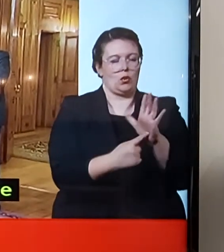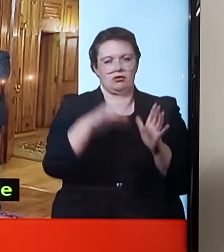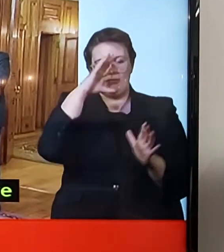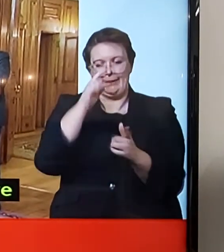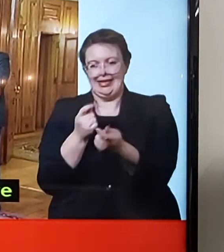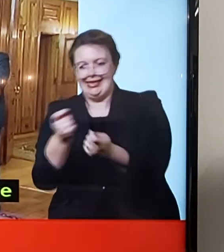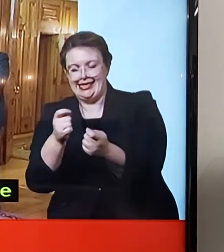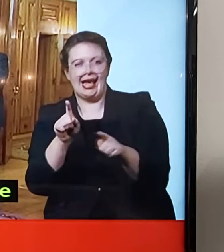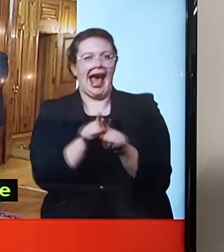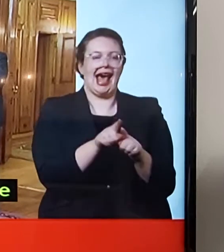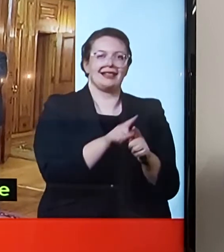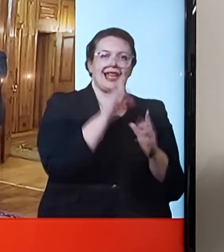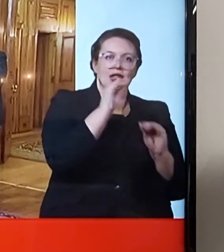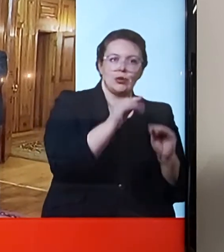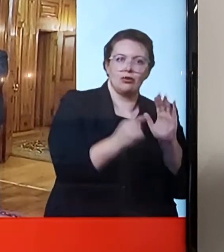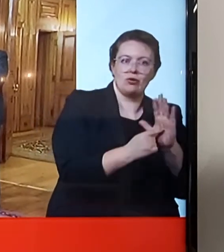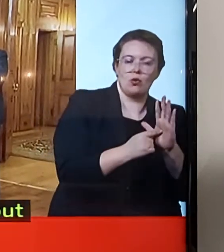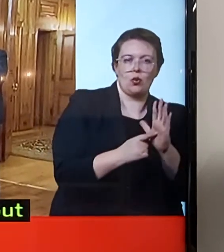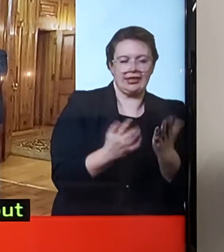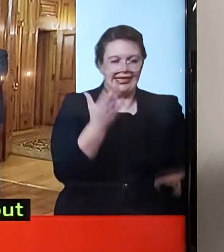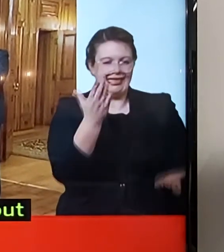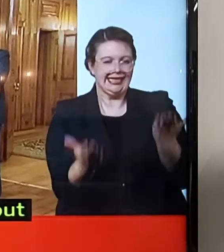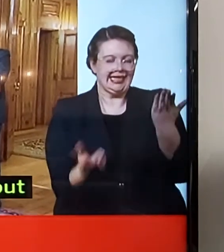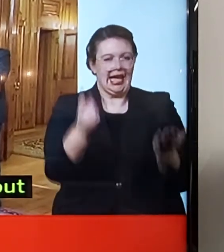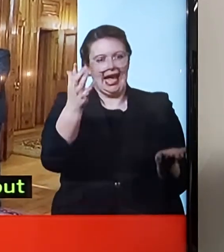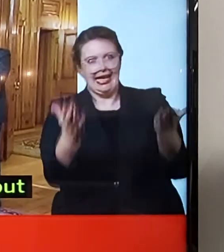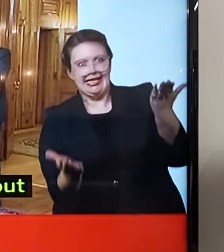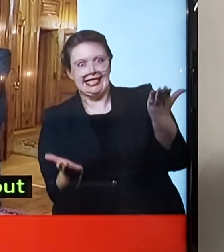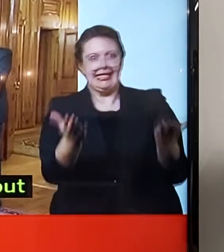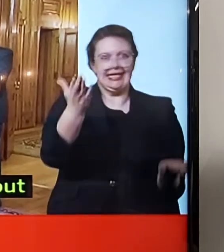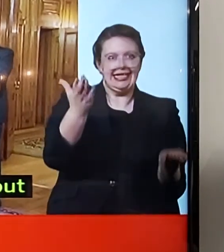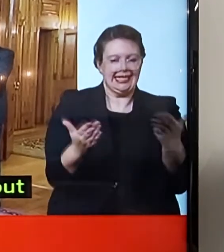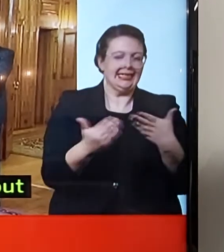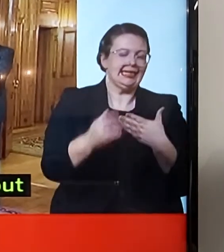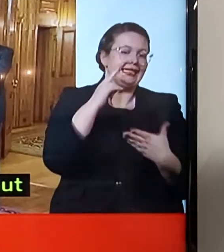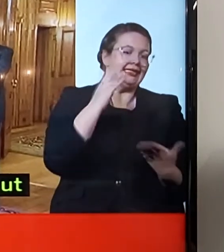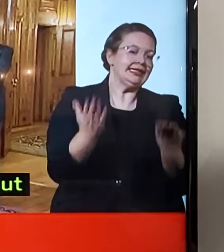of when is exactly the right moment to balance it. Thanks very much.